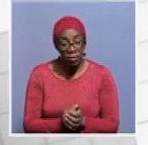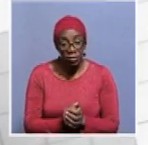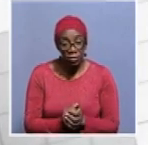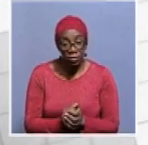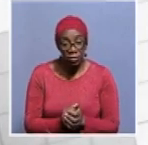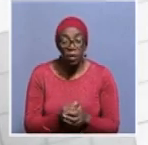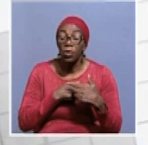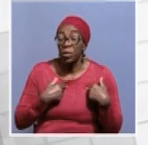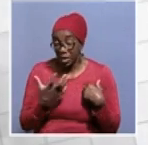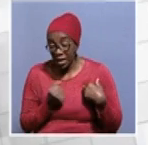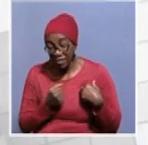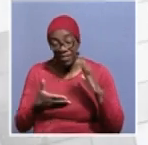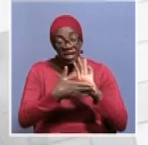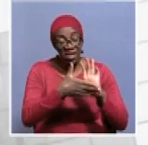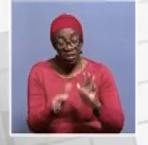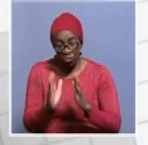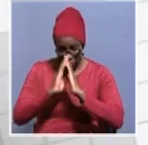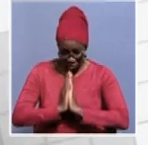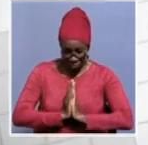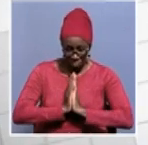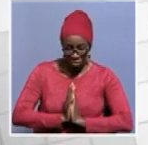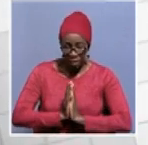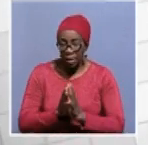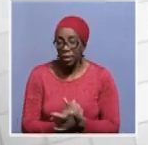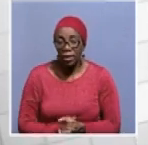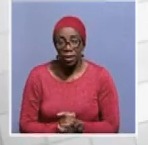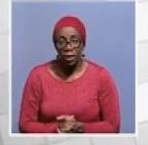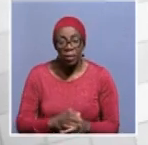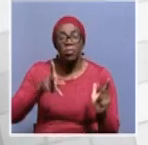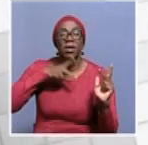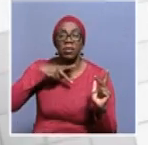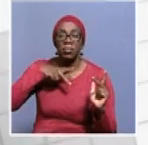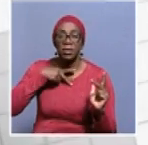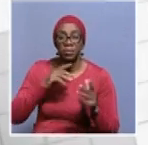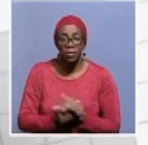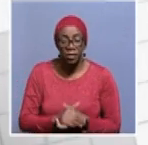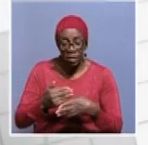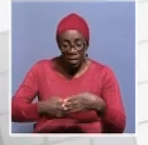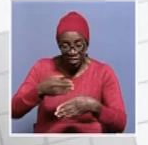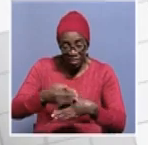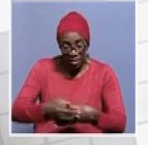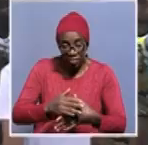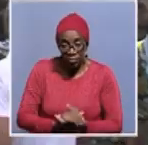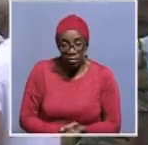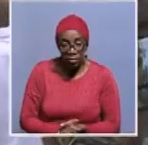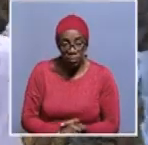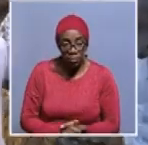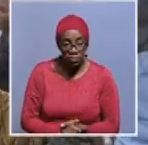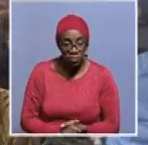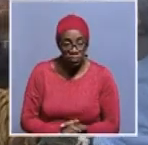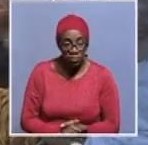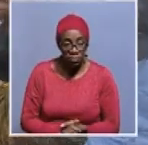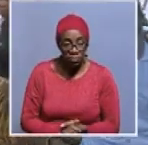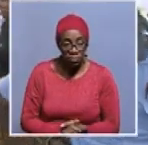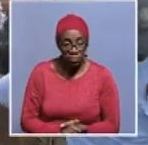have an opening prayer by pastor and there after welcoming remarks uh